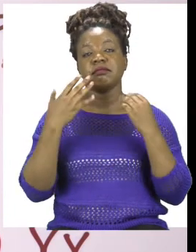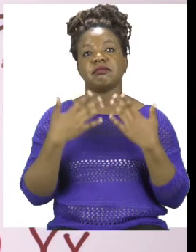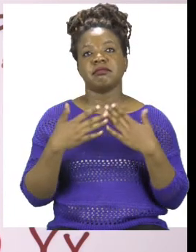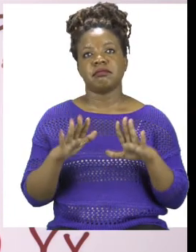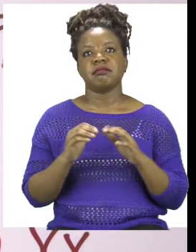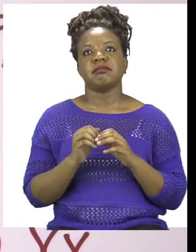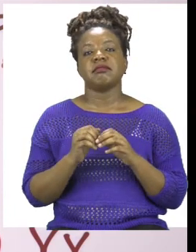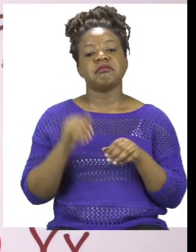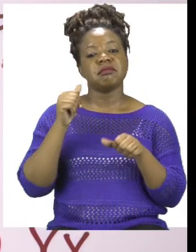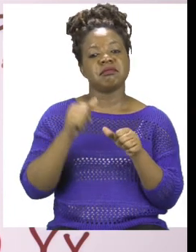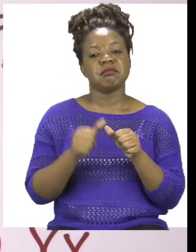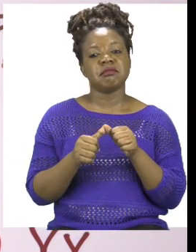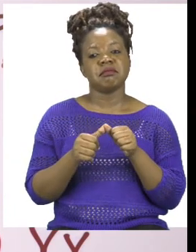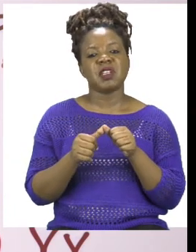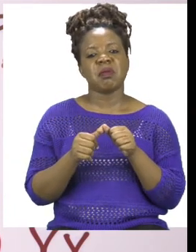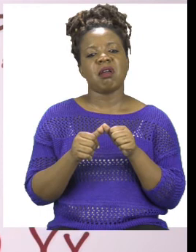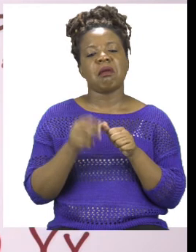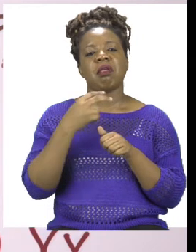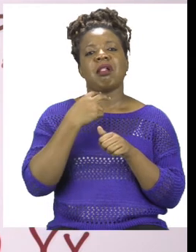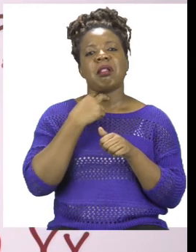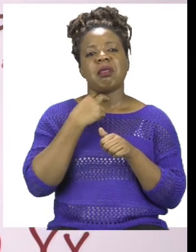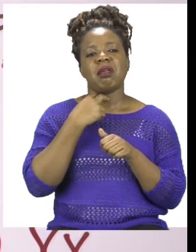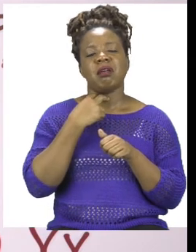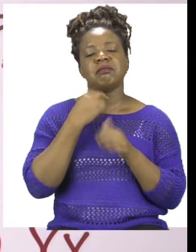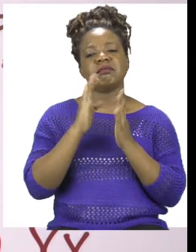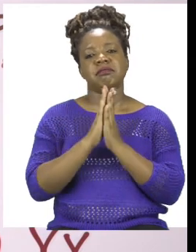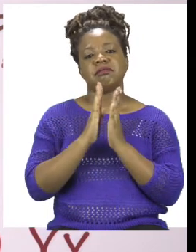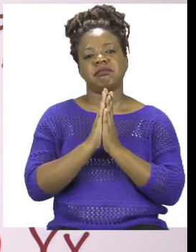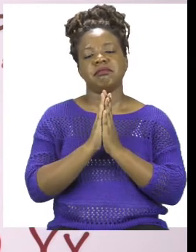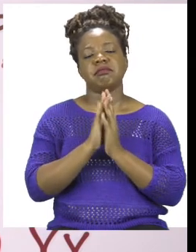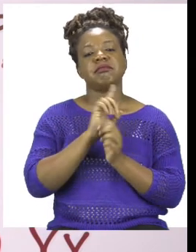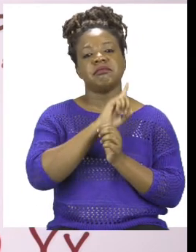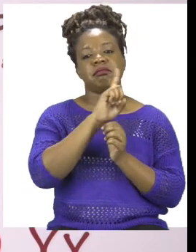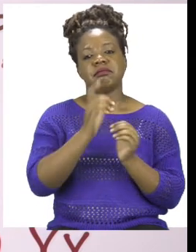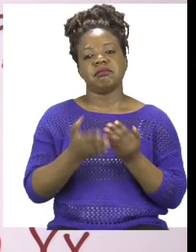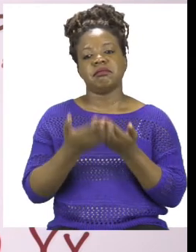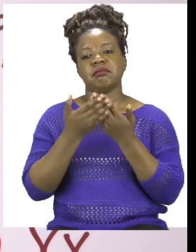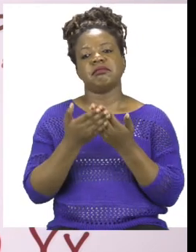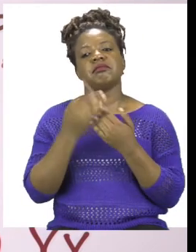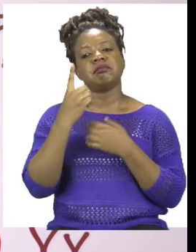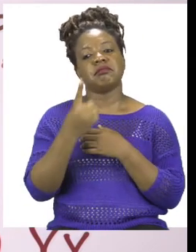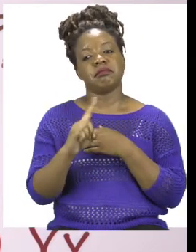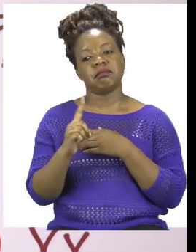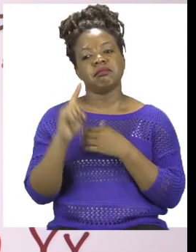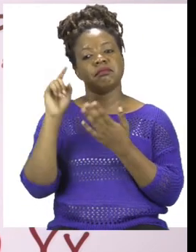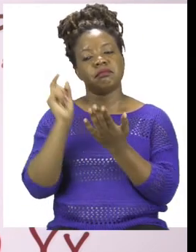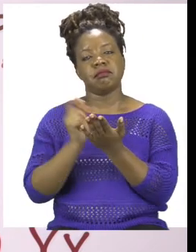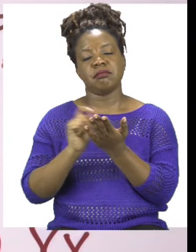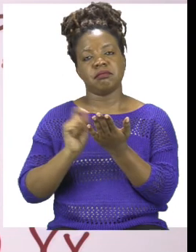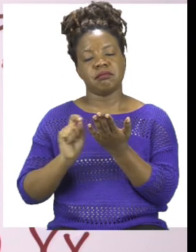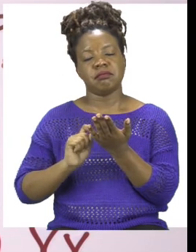is very hard, it's okay to ask for help. Just make sure you finish your work by yourself. And remember to